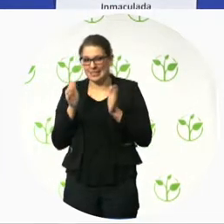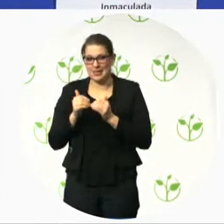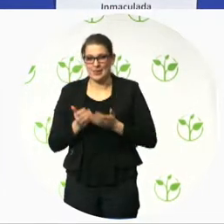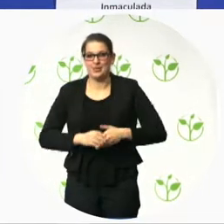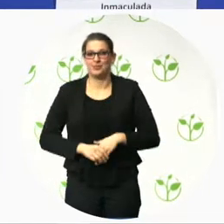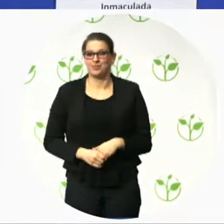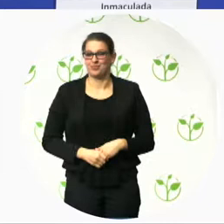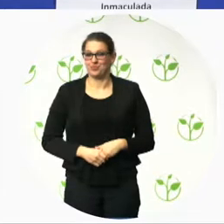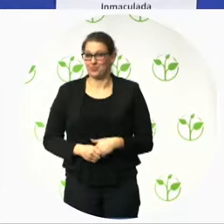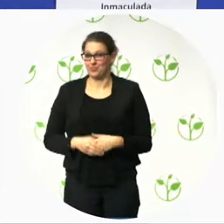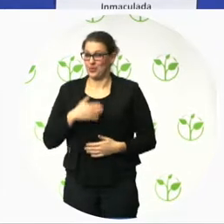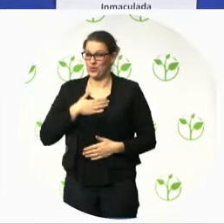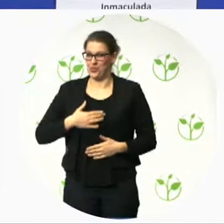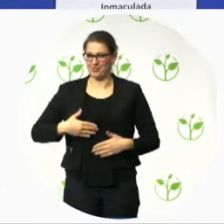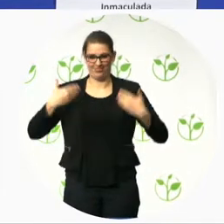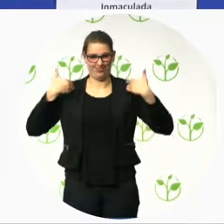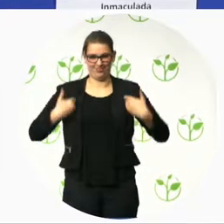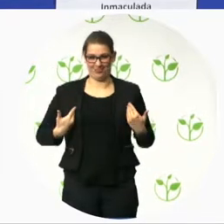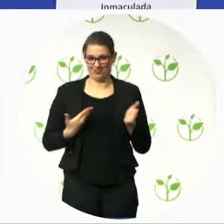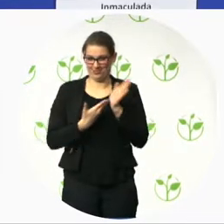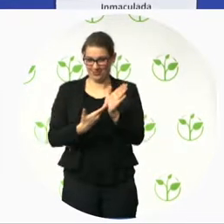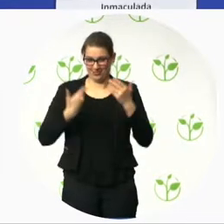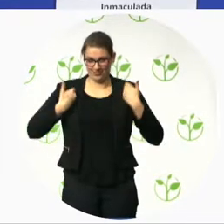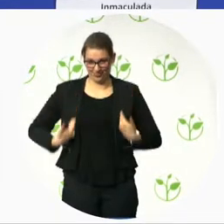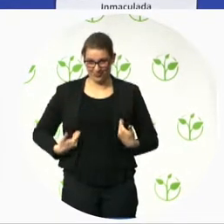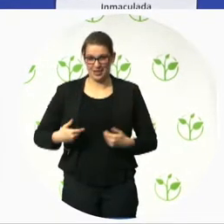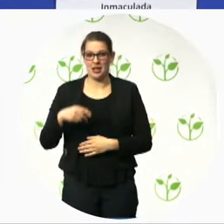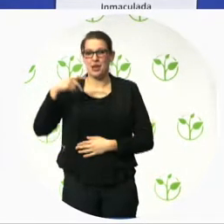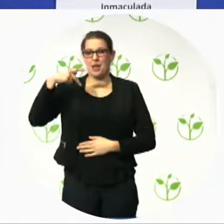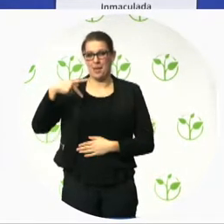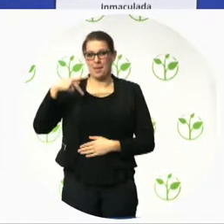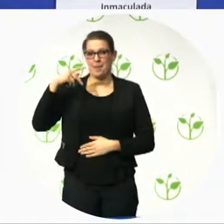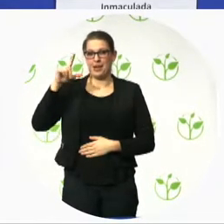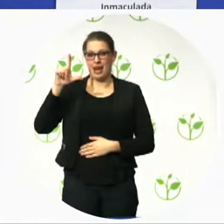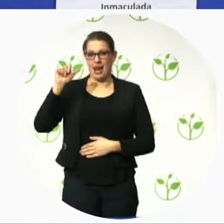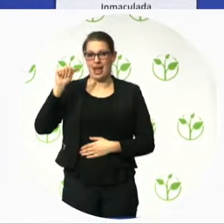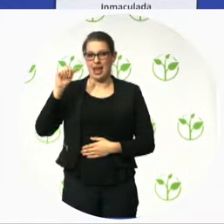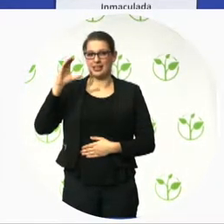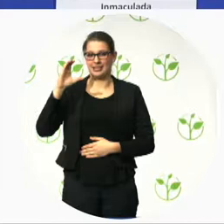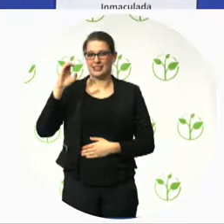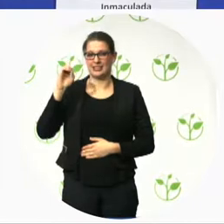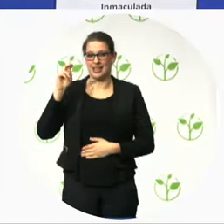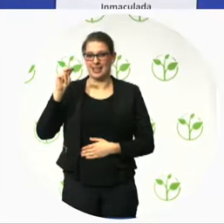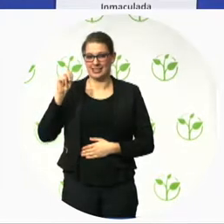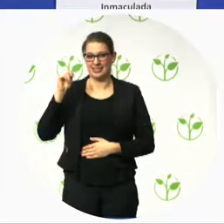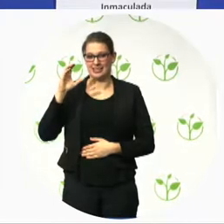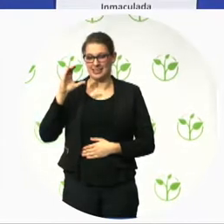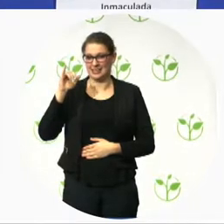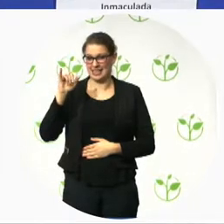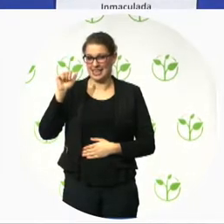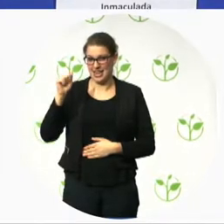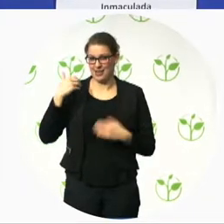briefly I am Ima Placencia I am a senior expert in the European Commission on disability